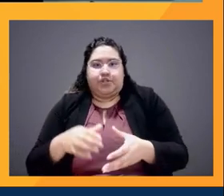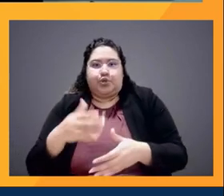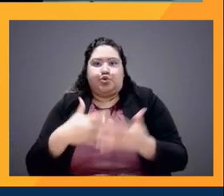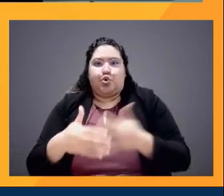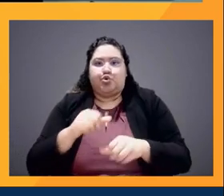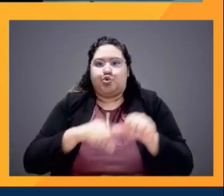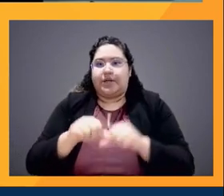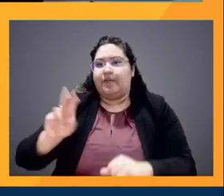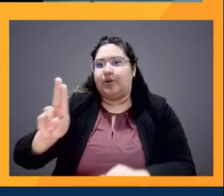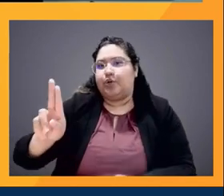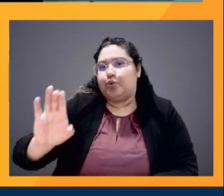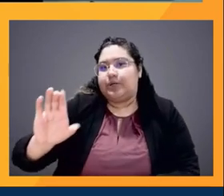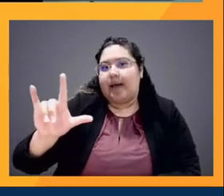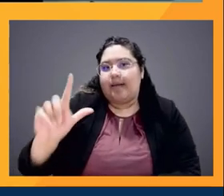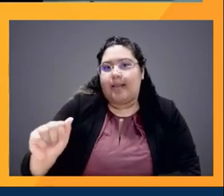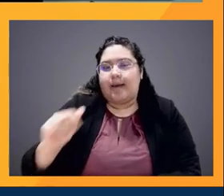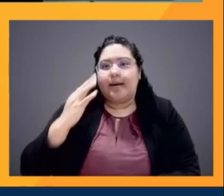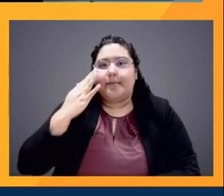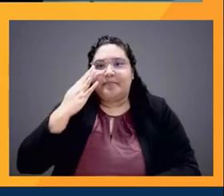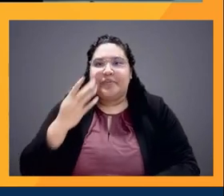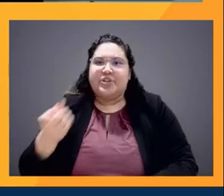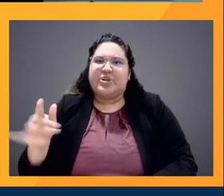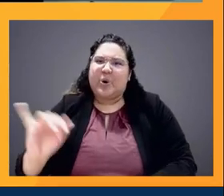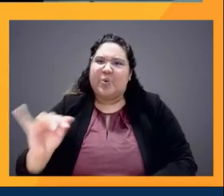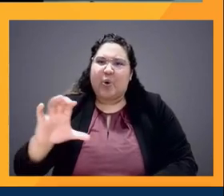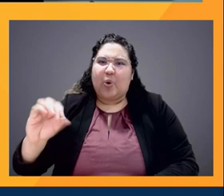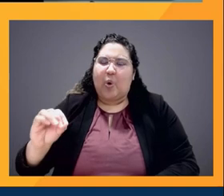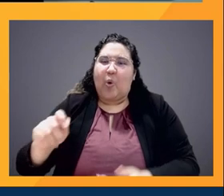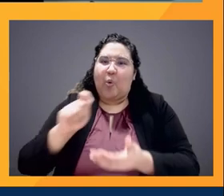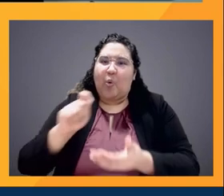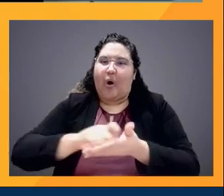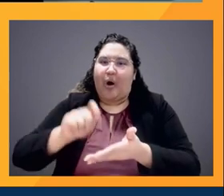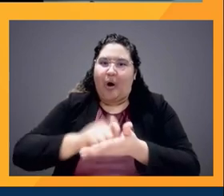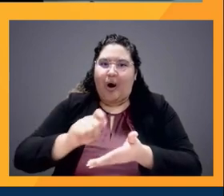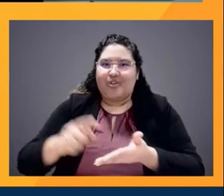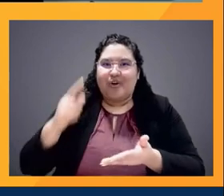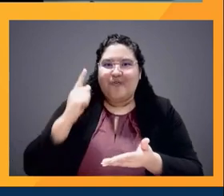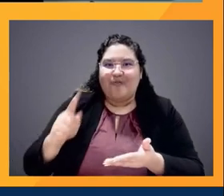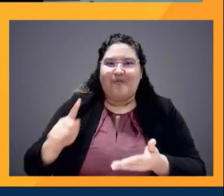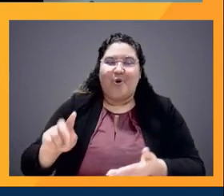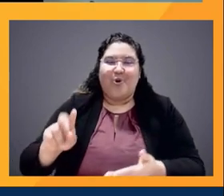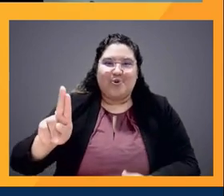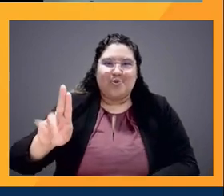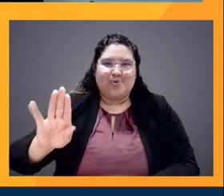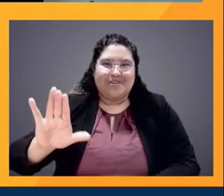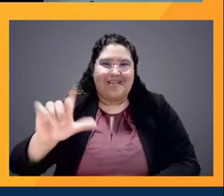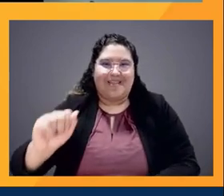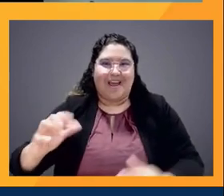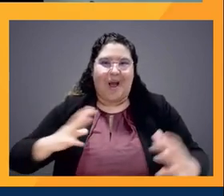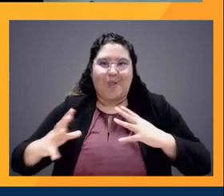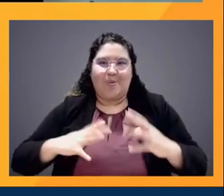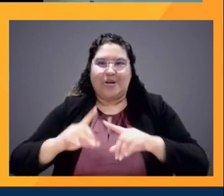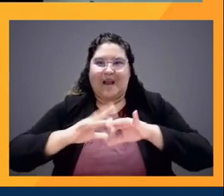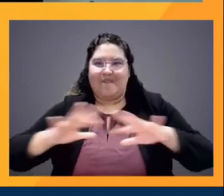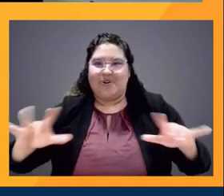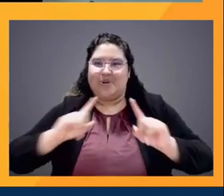UCLA Hollywood Diversity Report Series. Thank you so much for joining us.